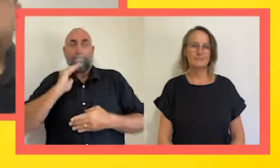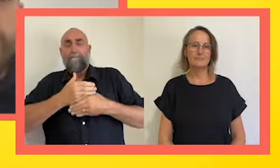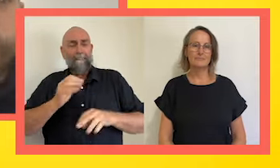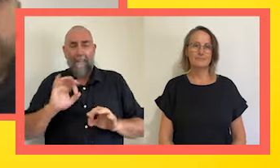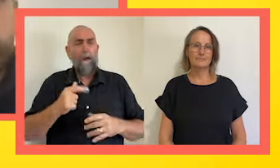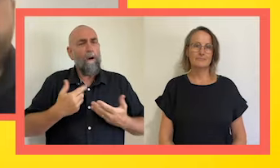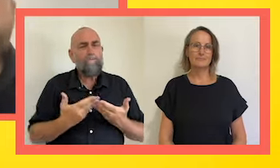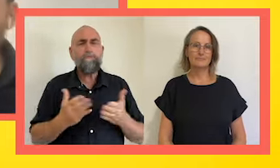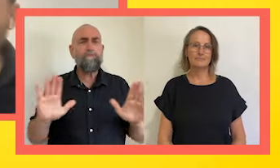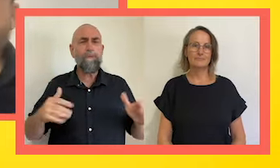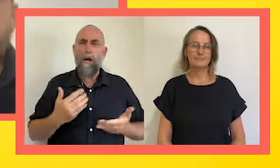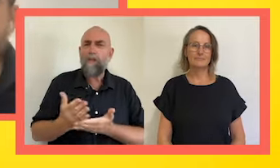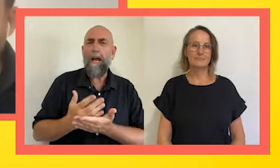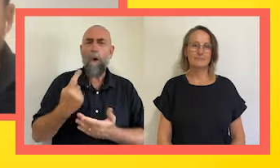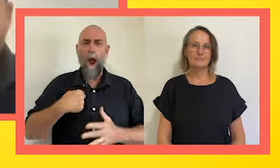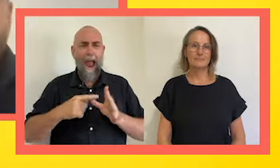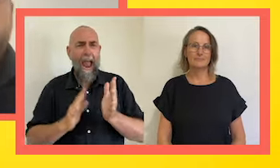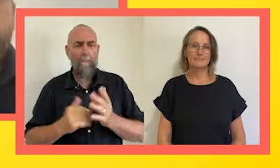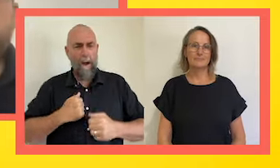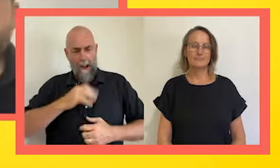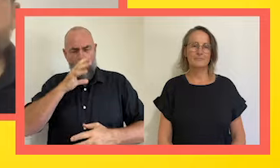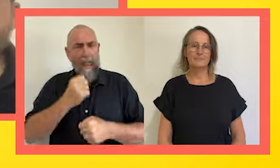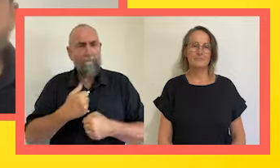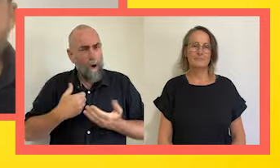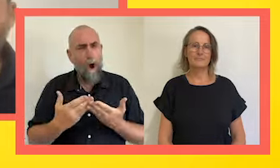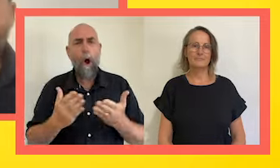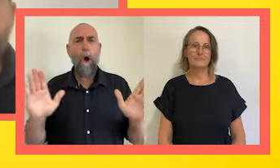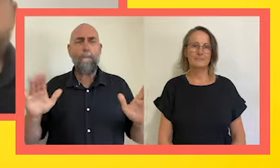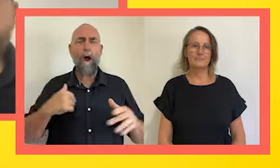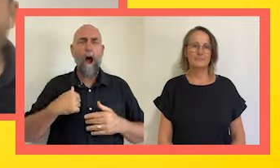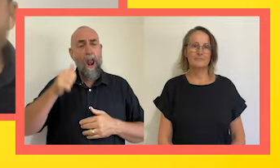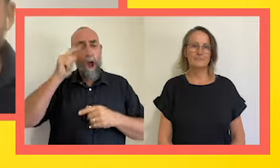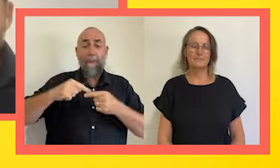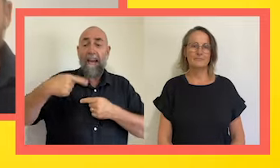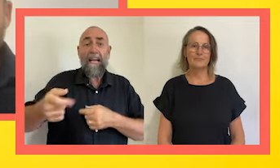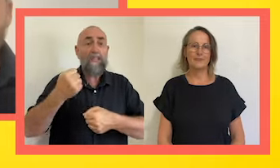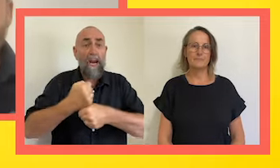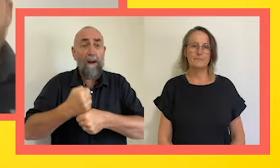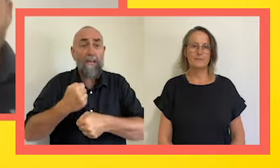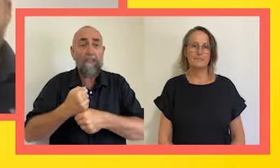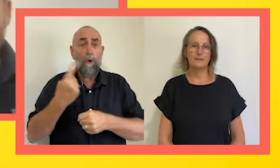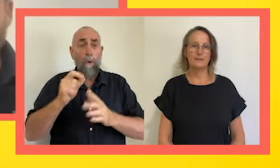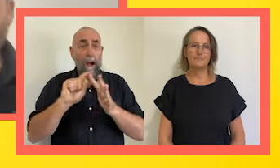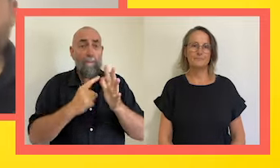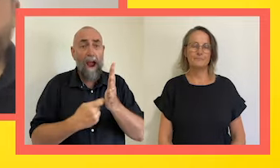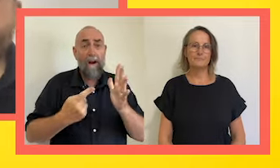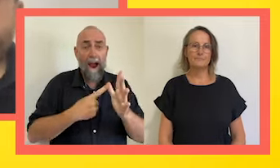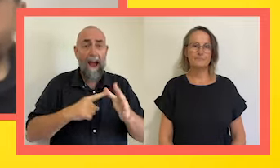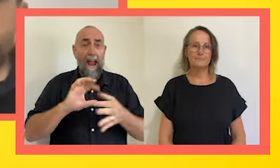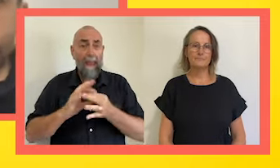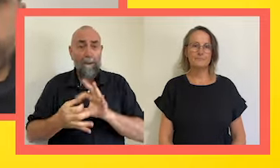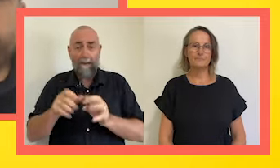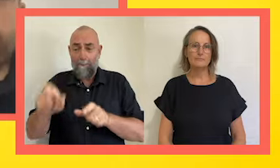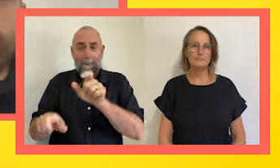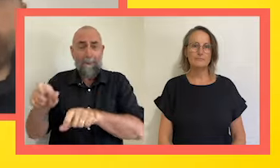I'm going to share who I am, I'm going to share what I believe in, I'm going to make sure that this next generation of Paralympic athletes get the benefit of not just